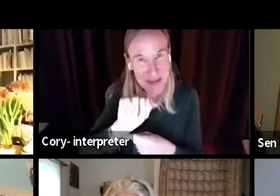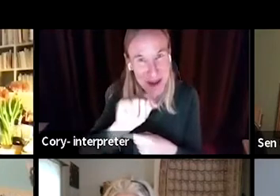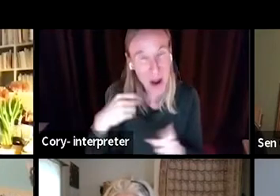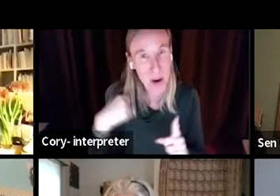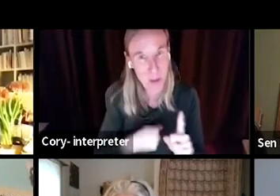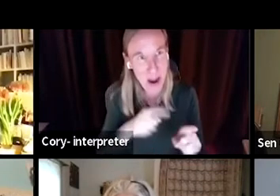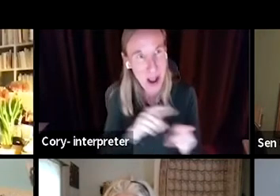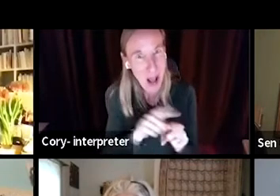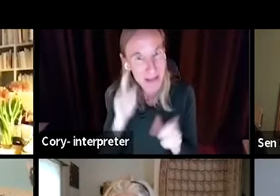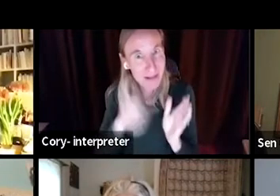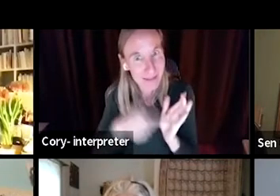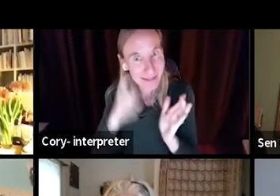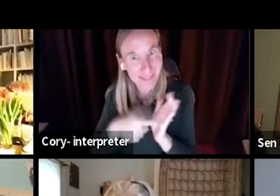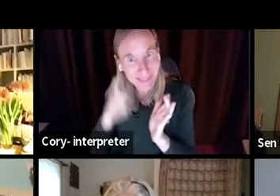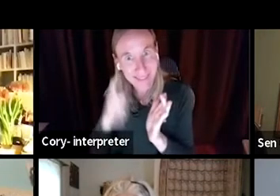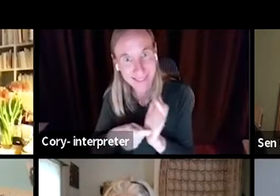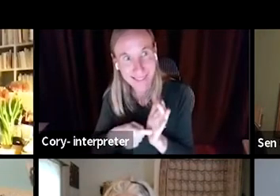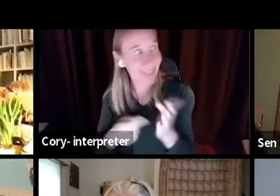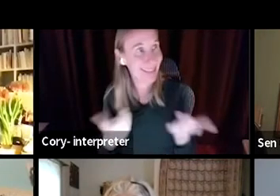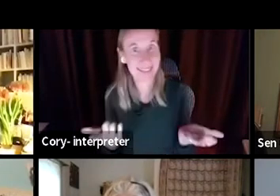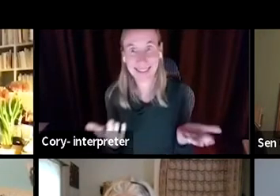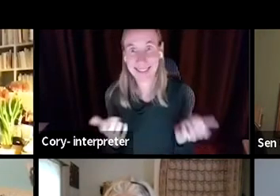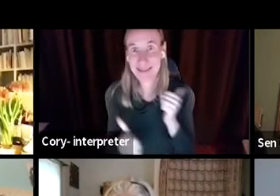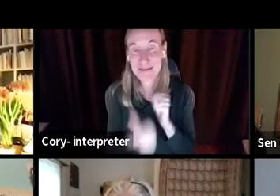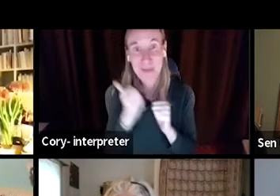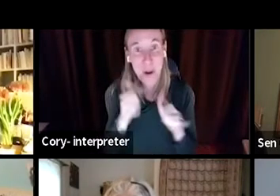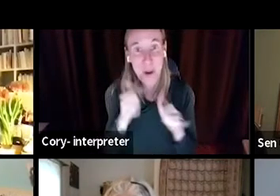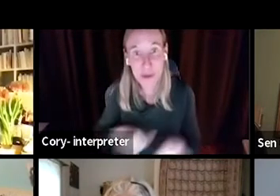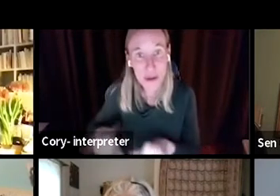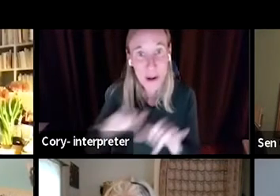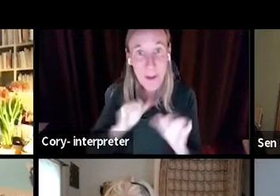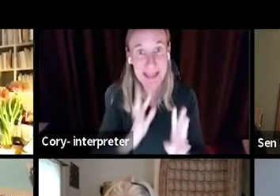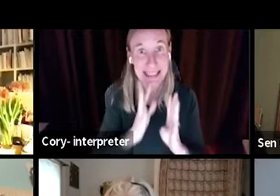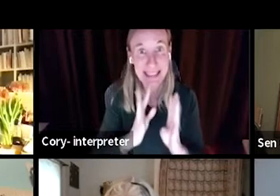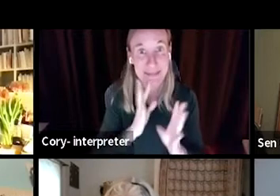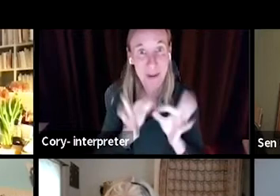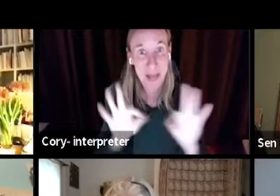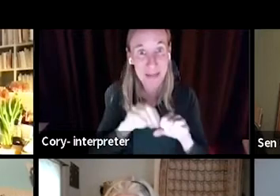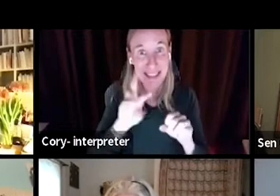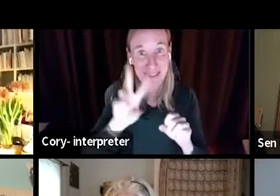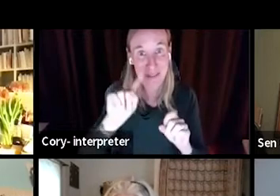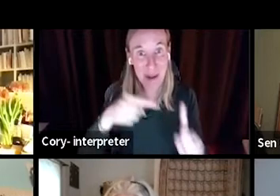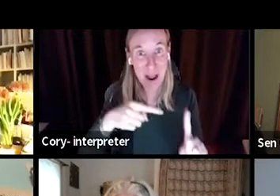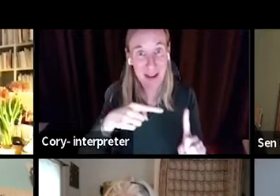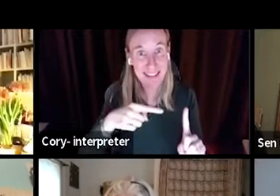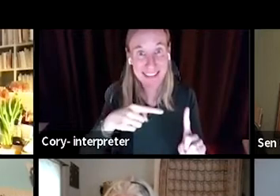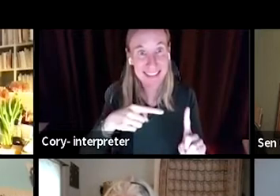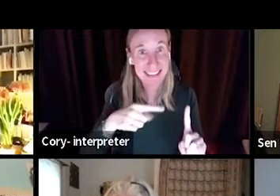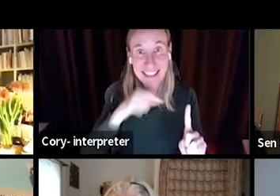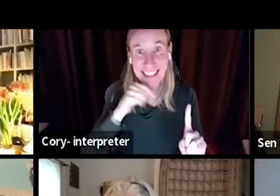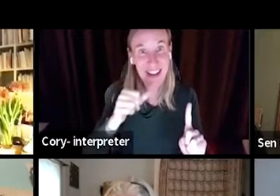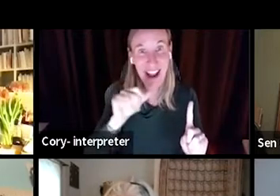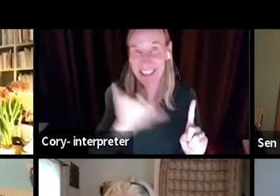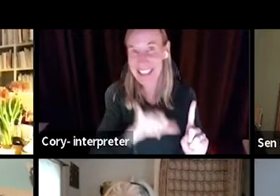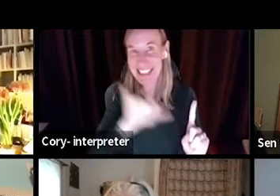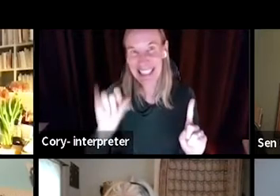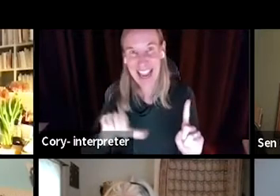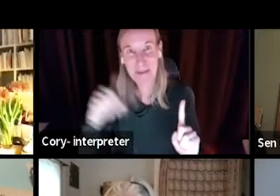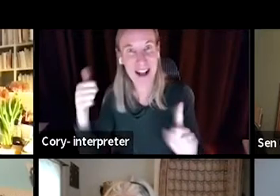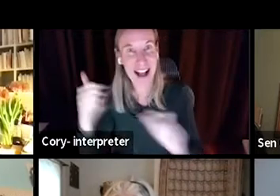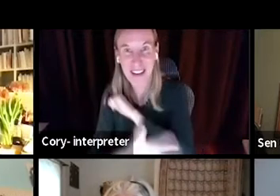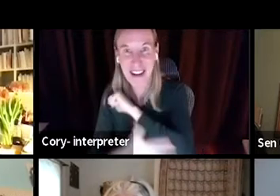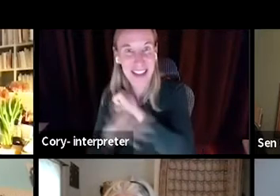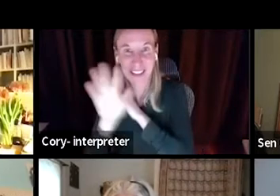also know that the set of most commonly spoken languages in Vermont is not the same as it is in many other parts of the country.